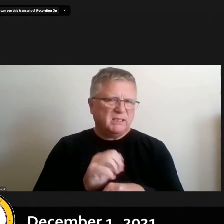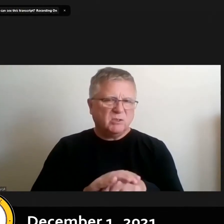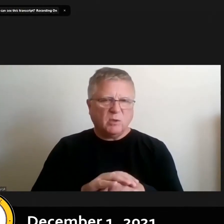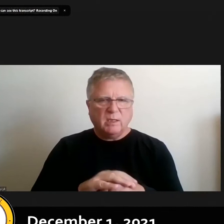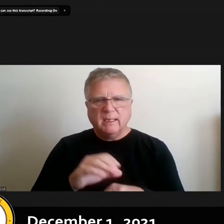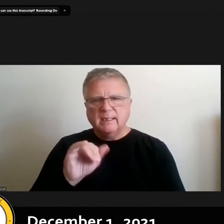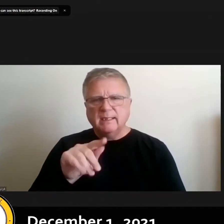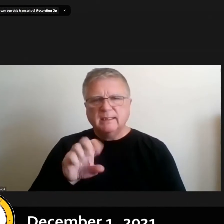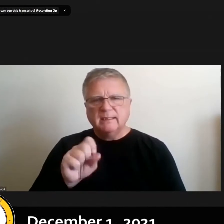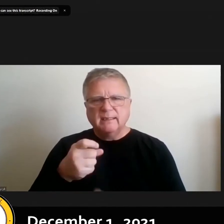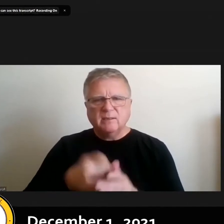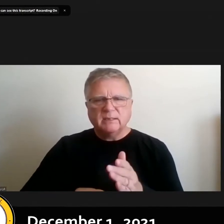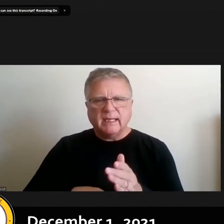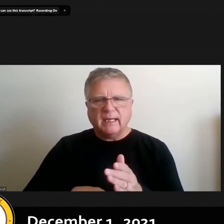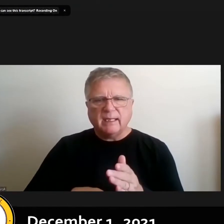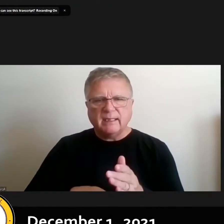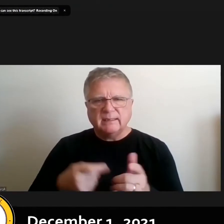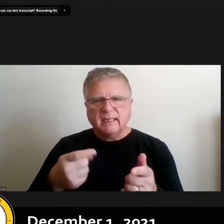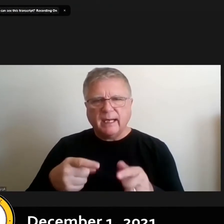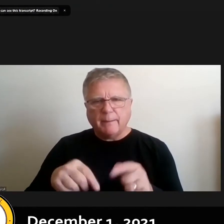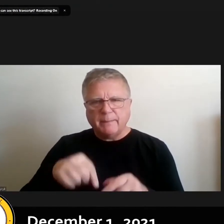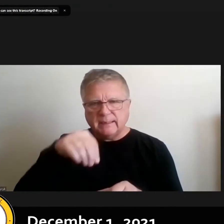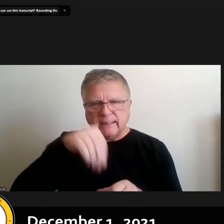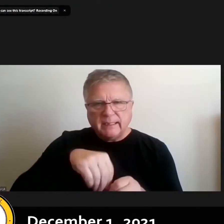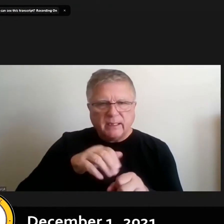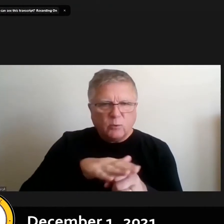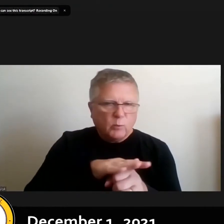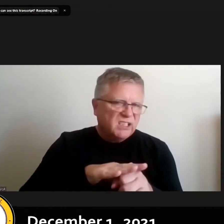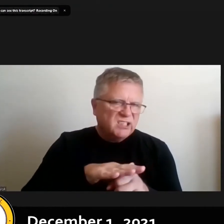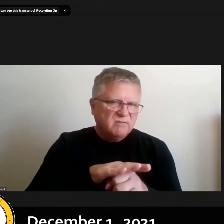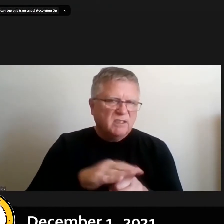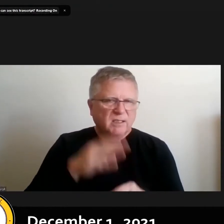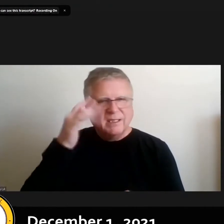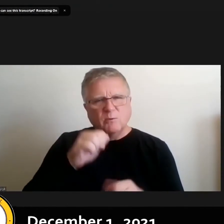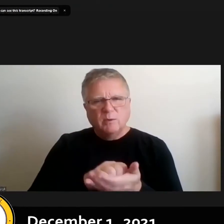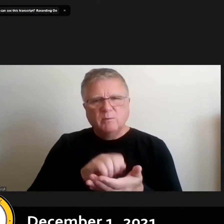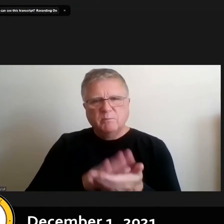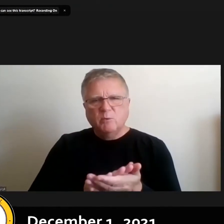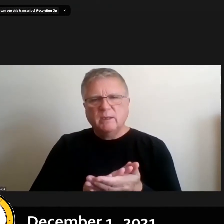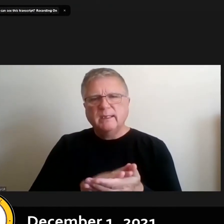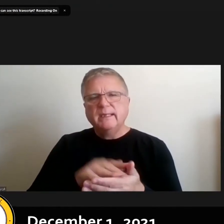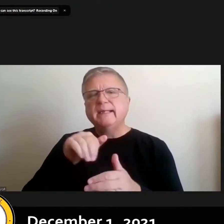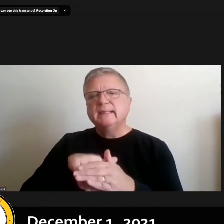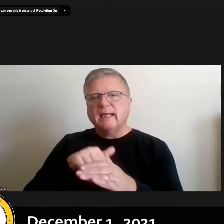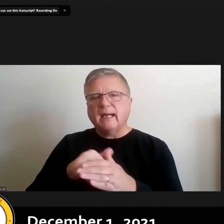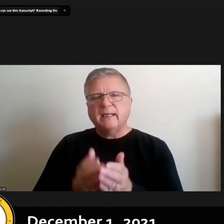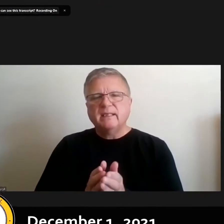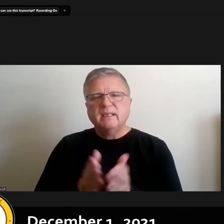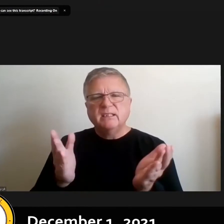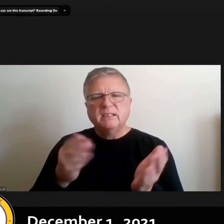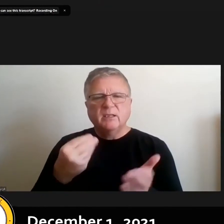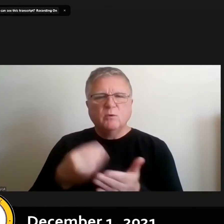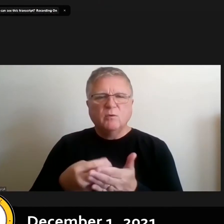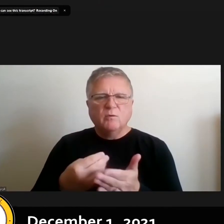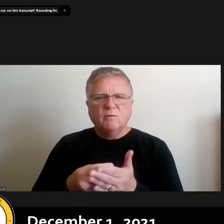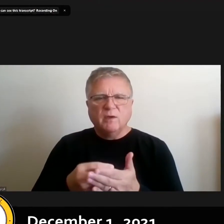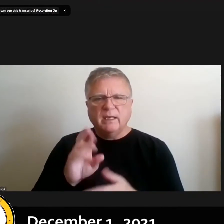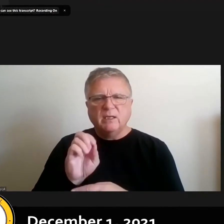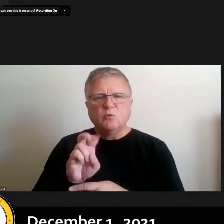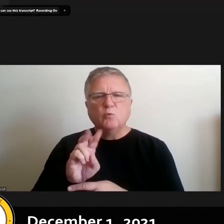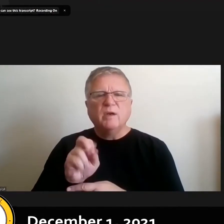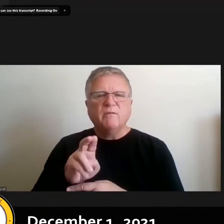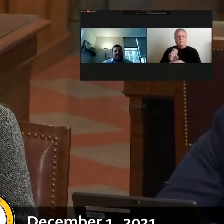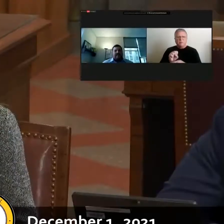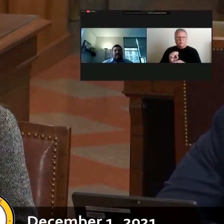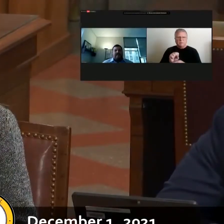that happens uh in the region um and that's why it's recorded into the general fund uh in in this revenue category okay